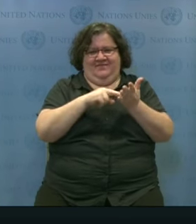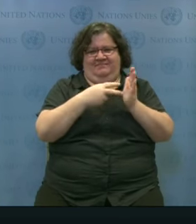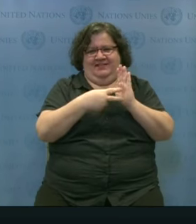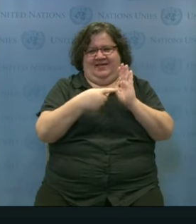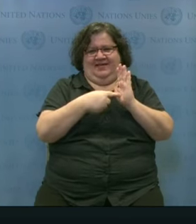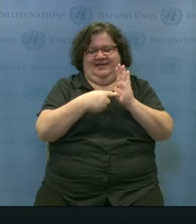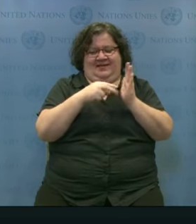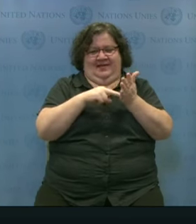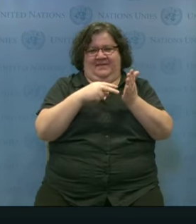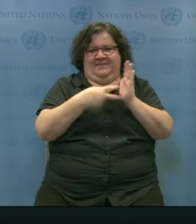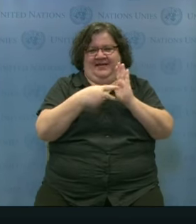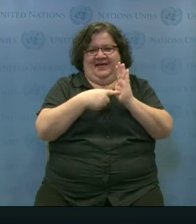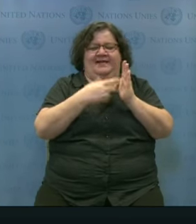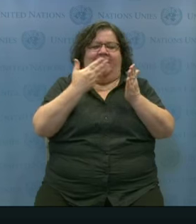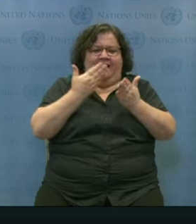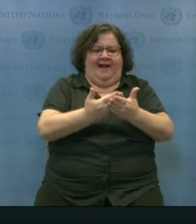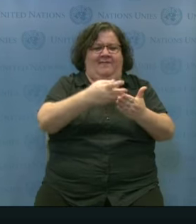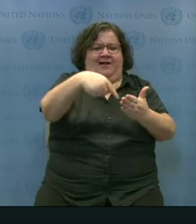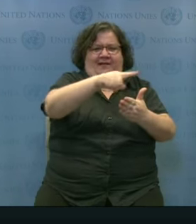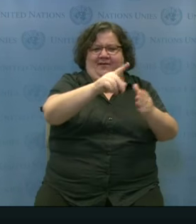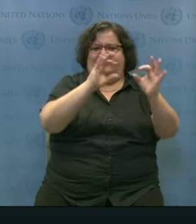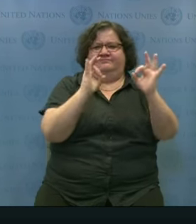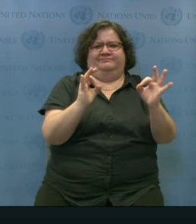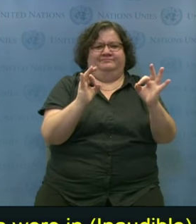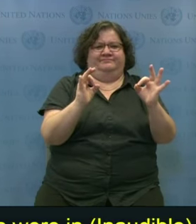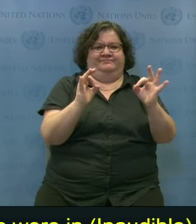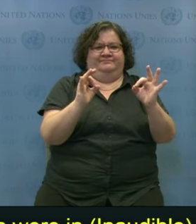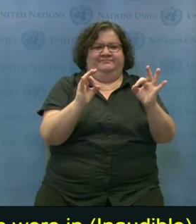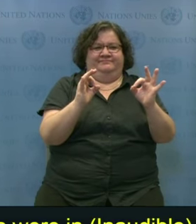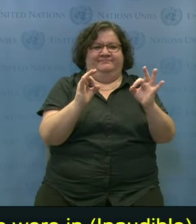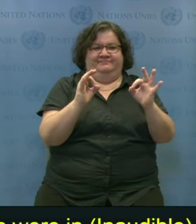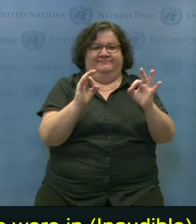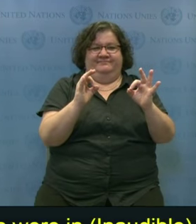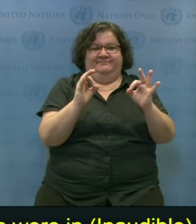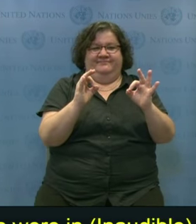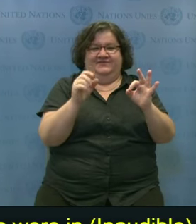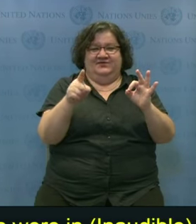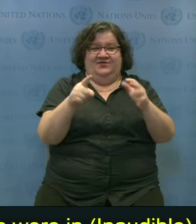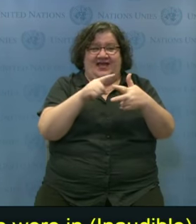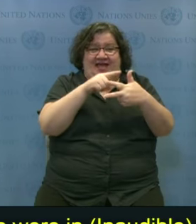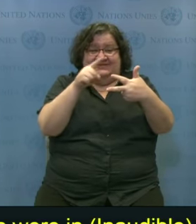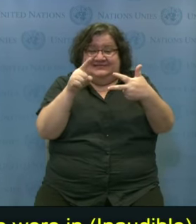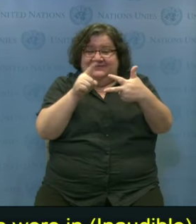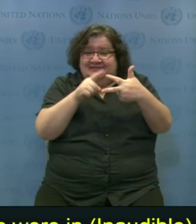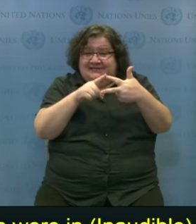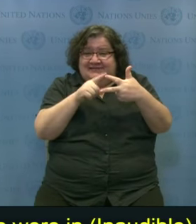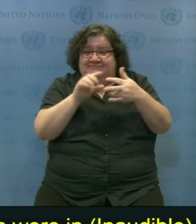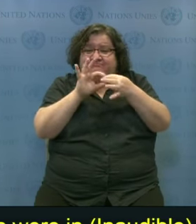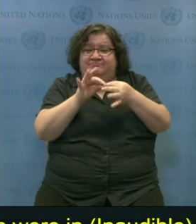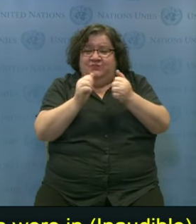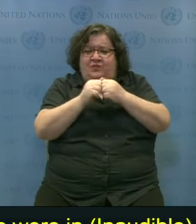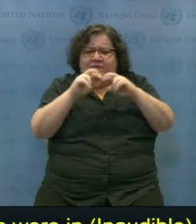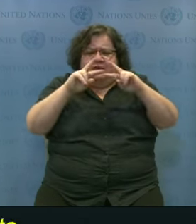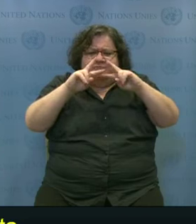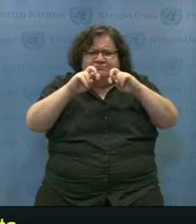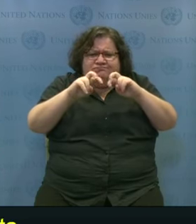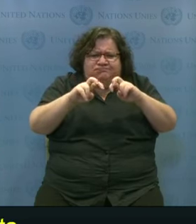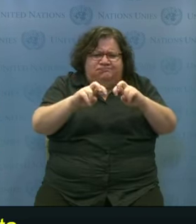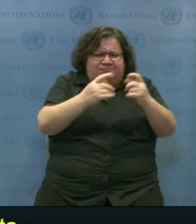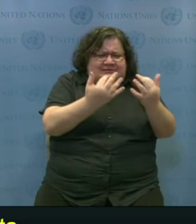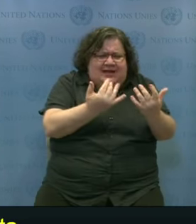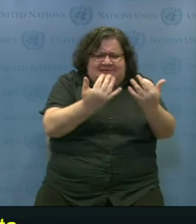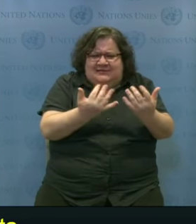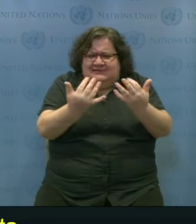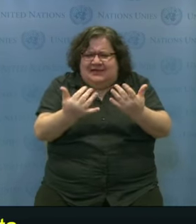Unless national data systems capture how many children and adults with disabilities they are, where they